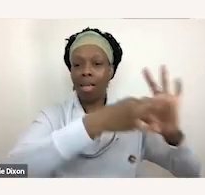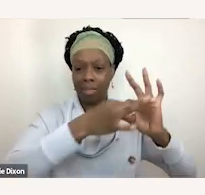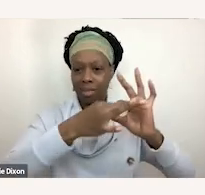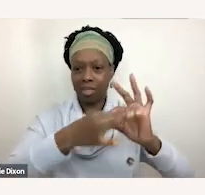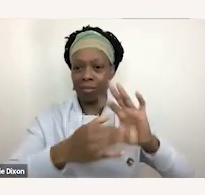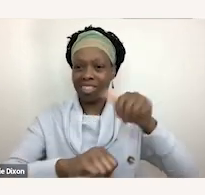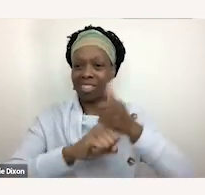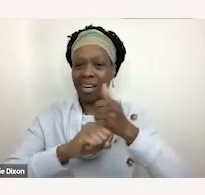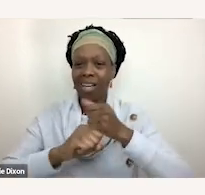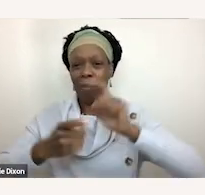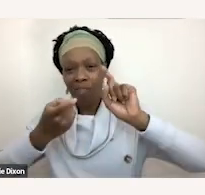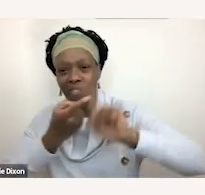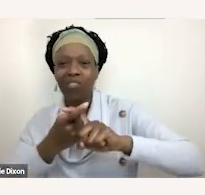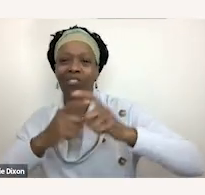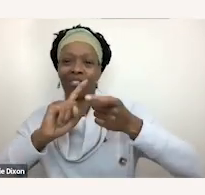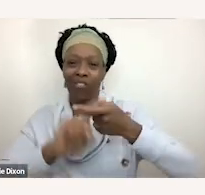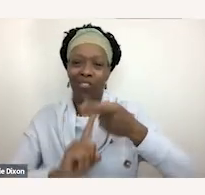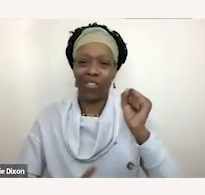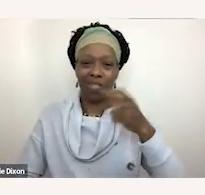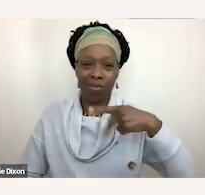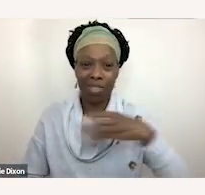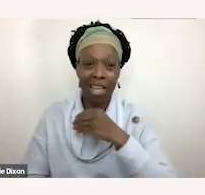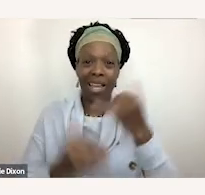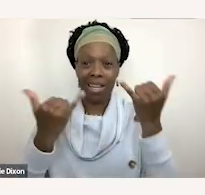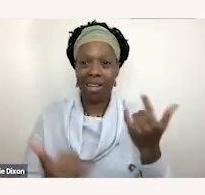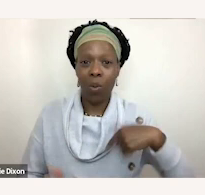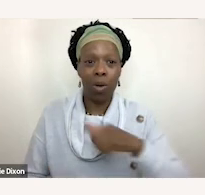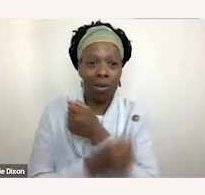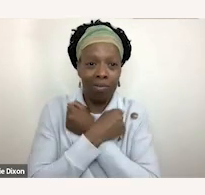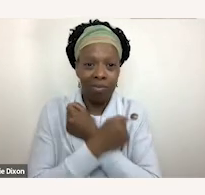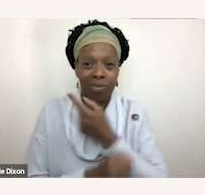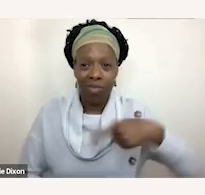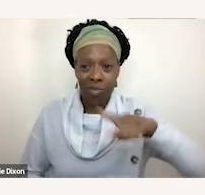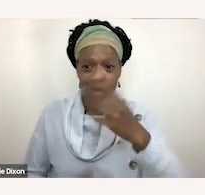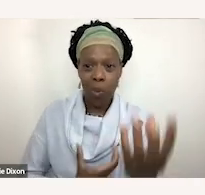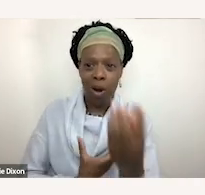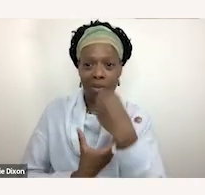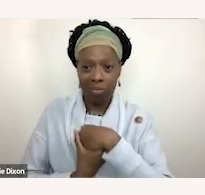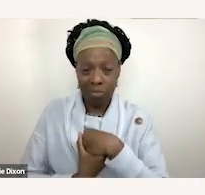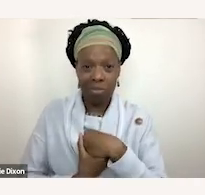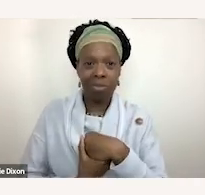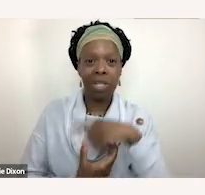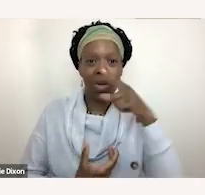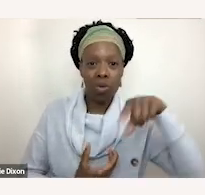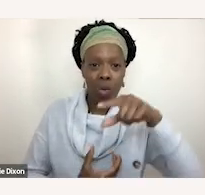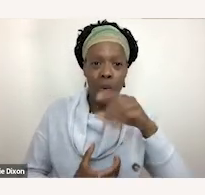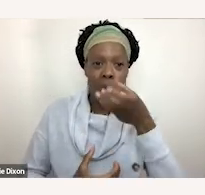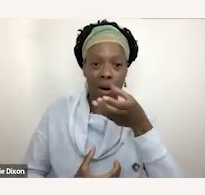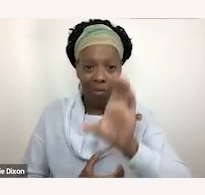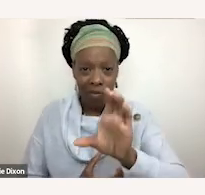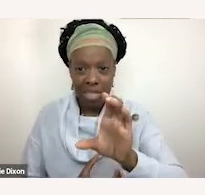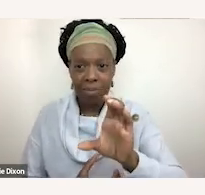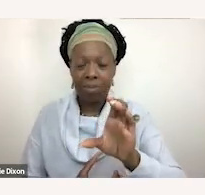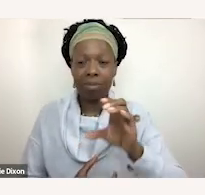and now you know we'd love your involvement and your investment in bringing just say hi to your